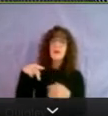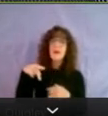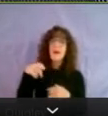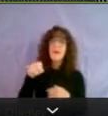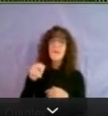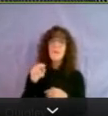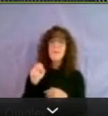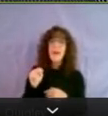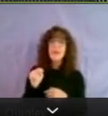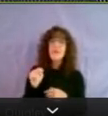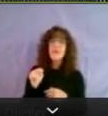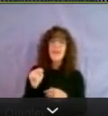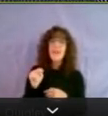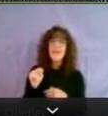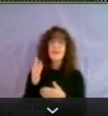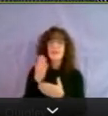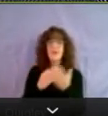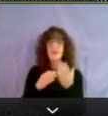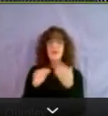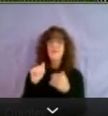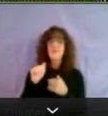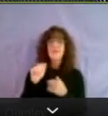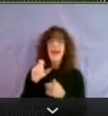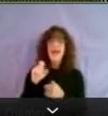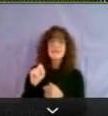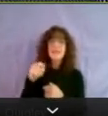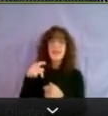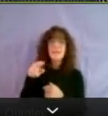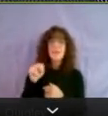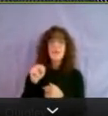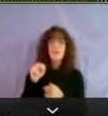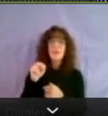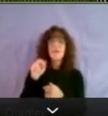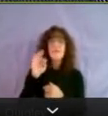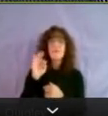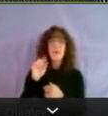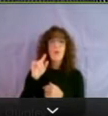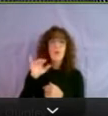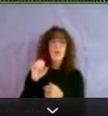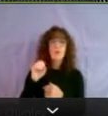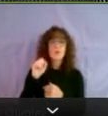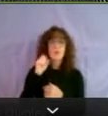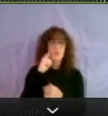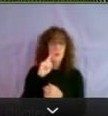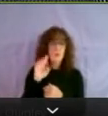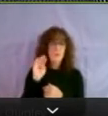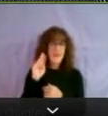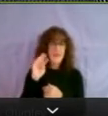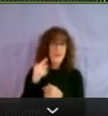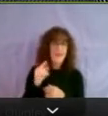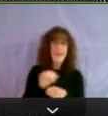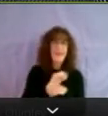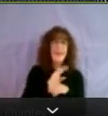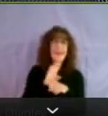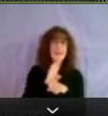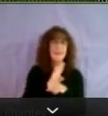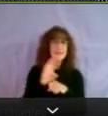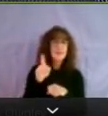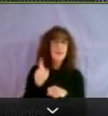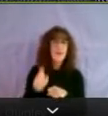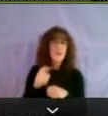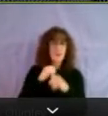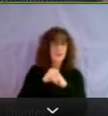asset portfolios. So for our banking industry, we have to protect our rental properties and those rents being paid.